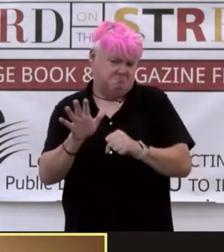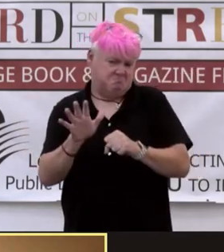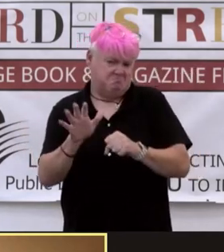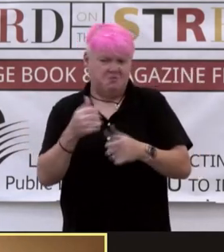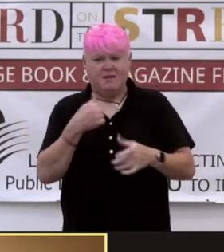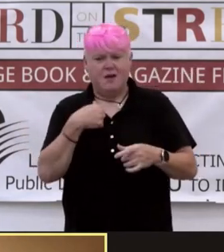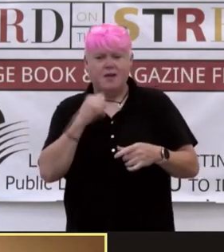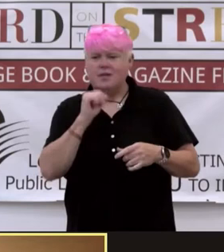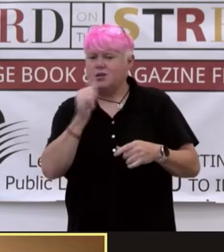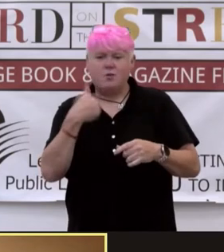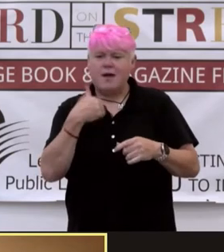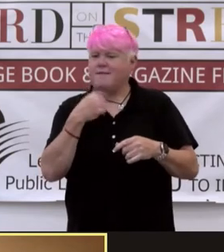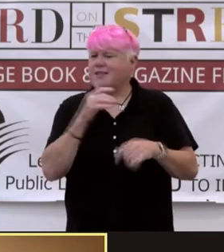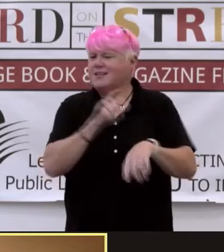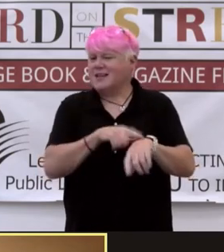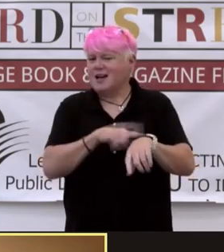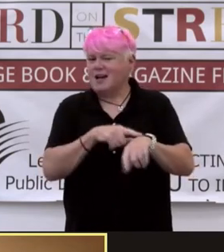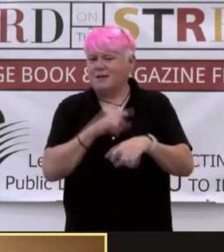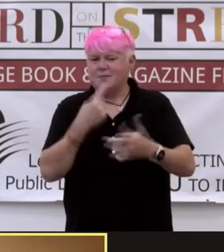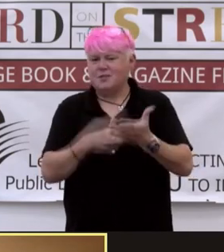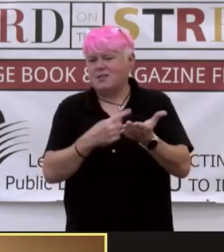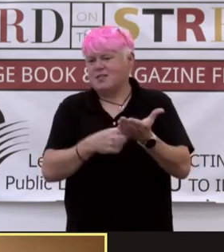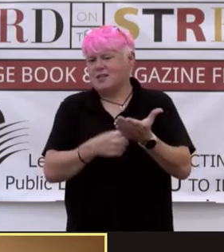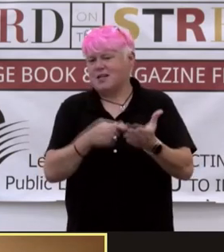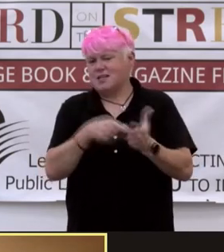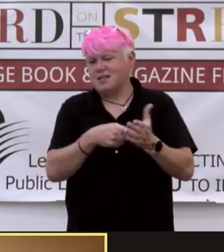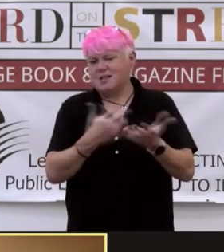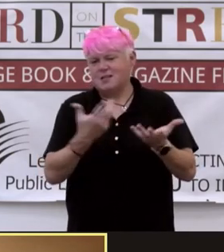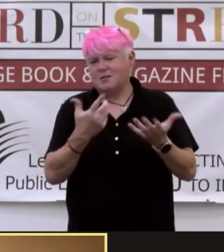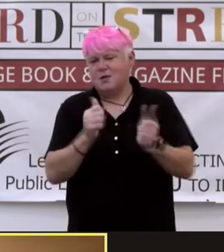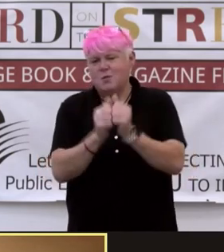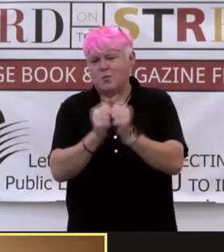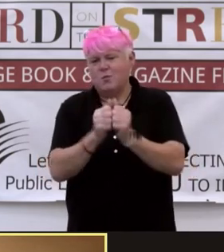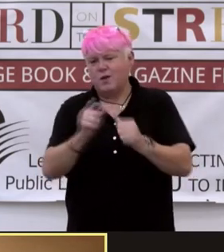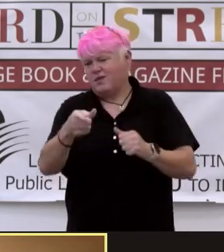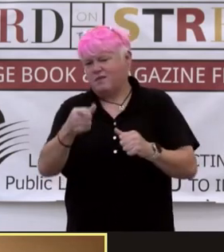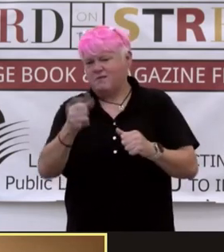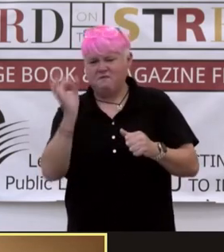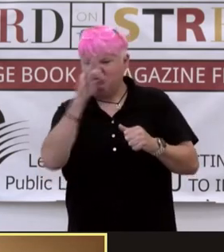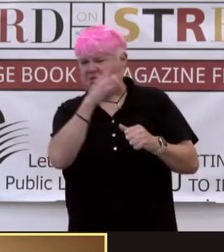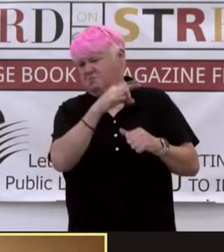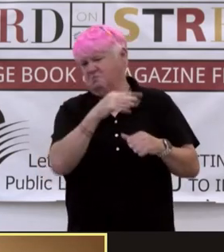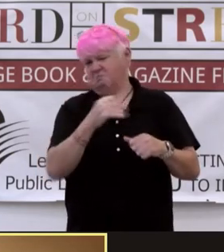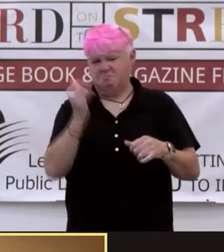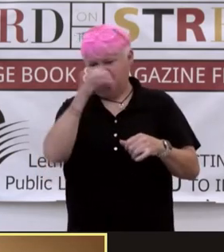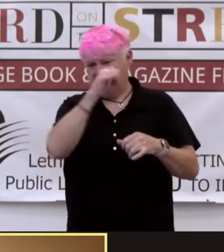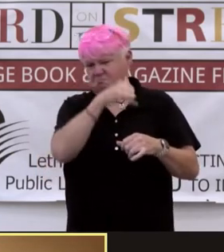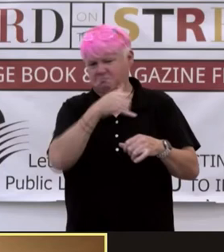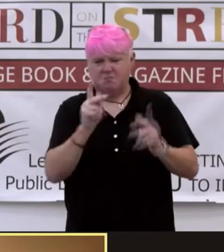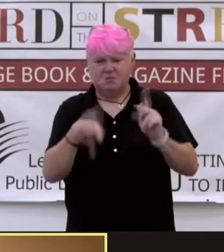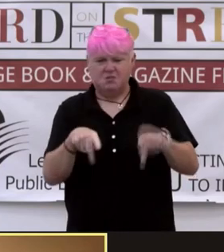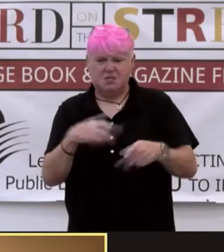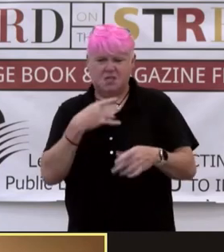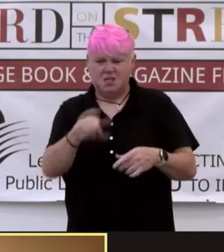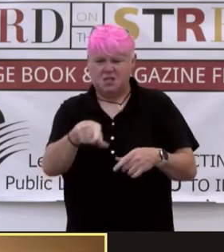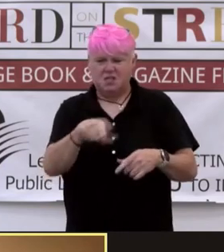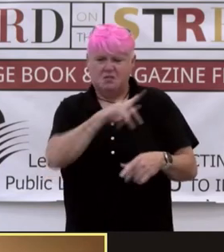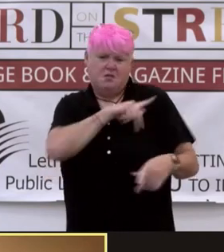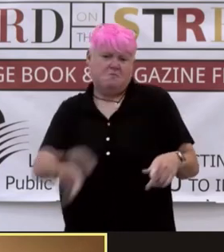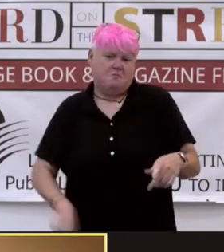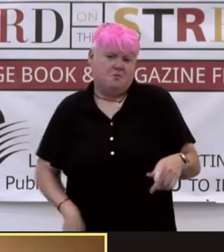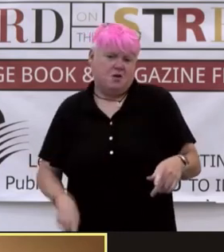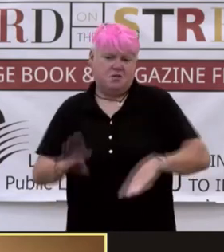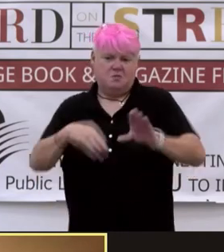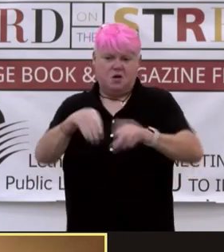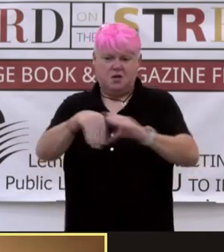time nor the desire to discuss this matter with a superficial fool like you. The Rajkumar stalks out of the room. I hate him.